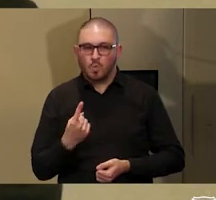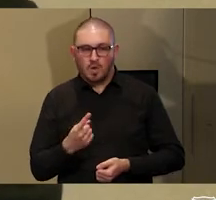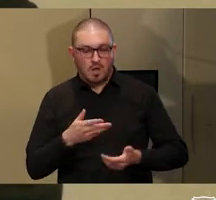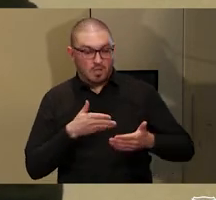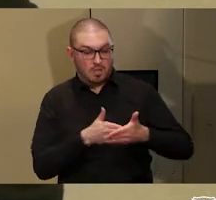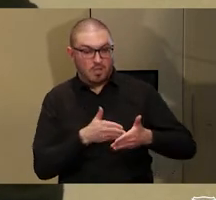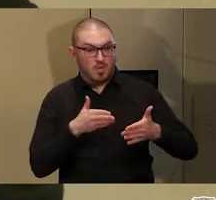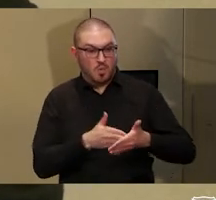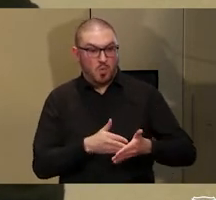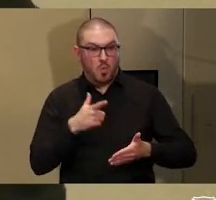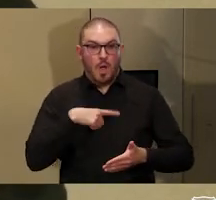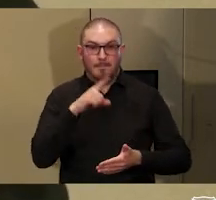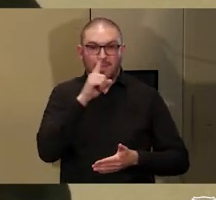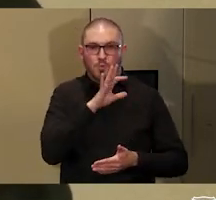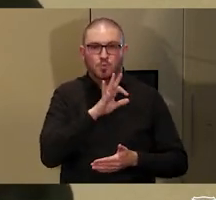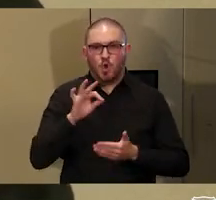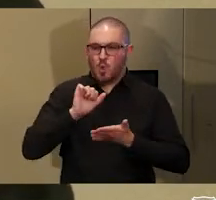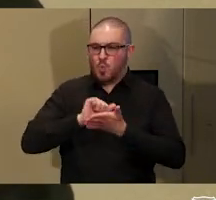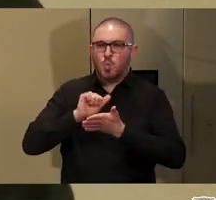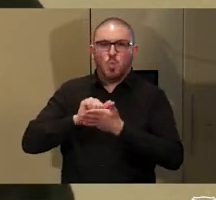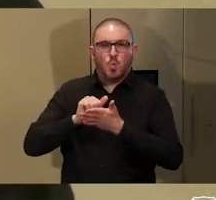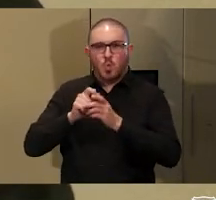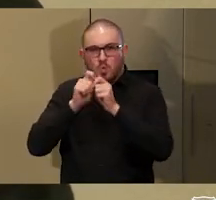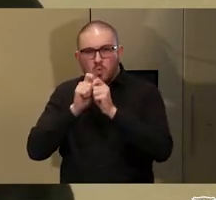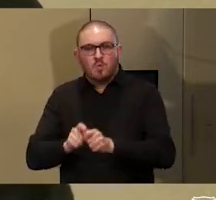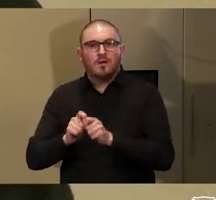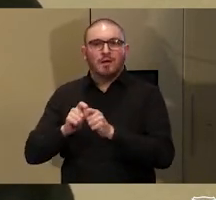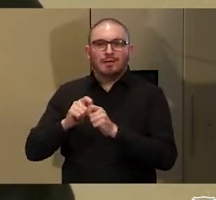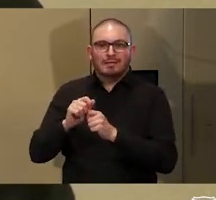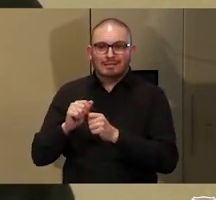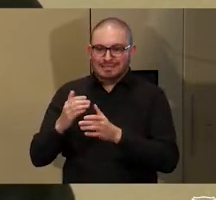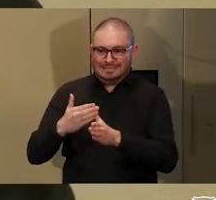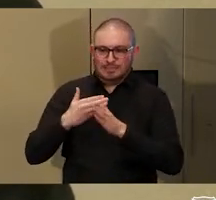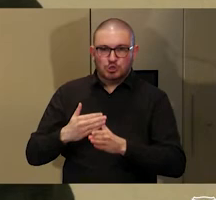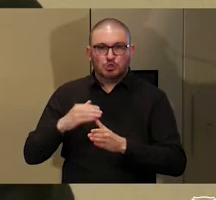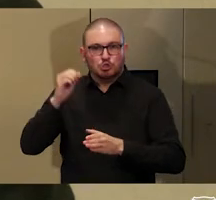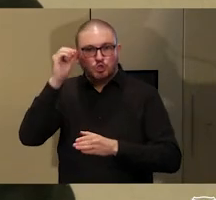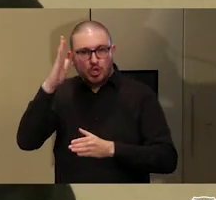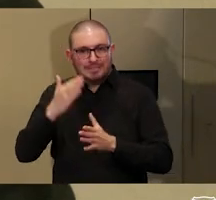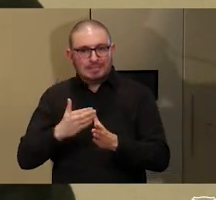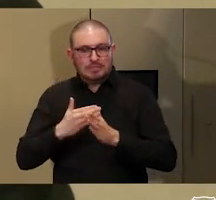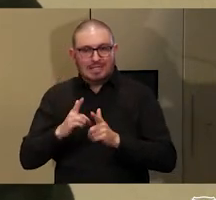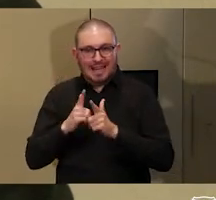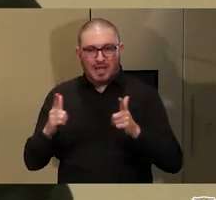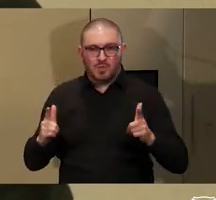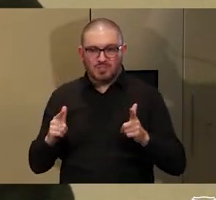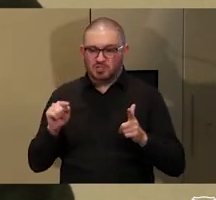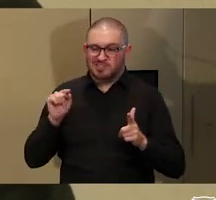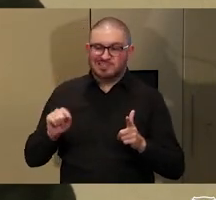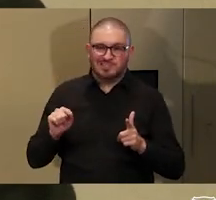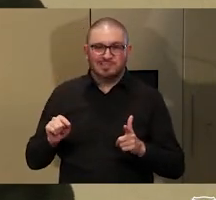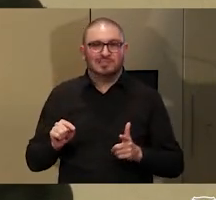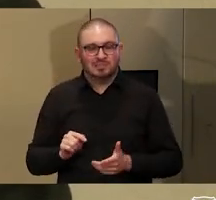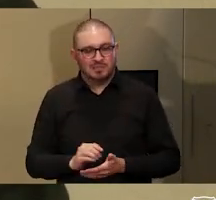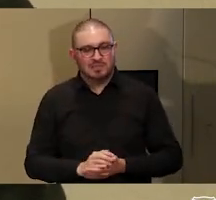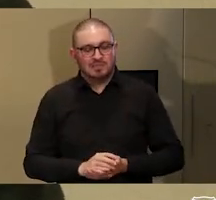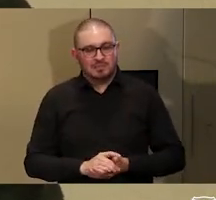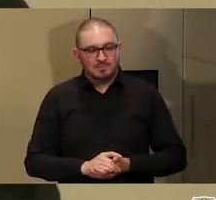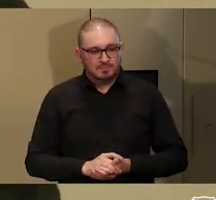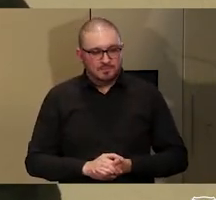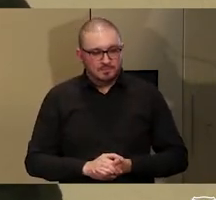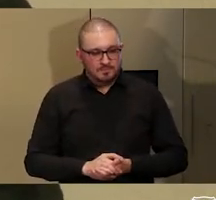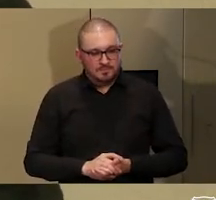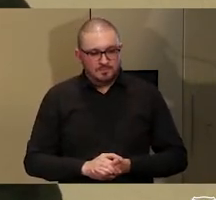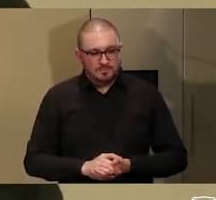knowledge and Indigenous language as part of that knowledge base is